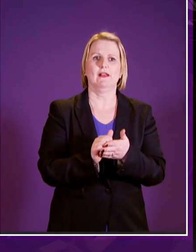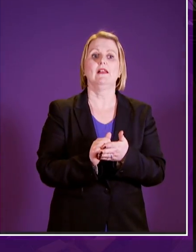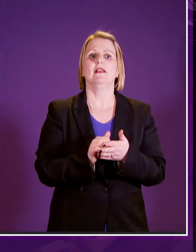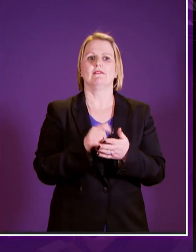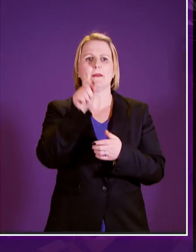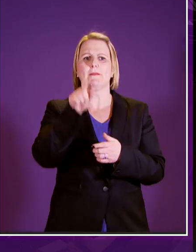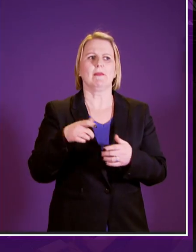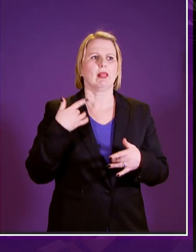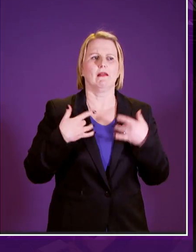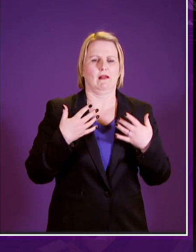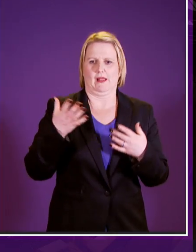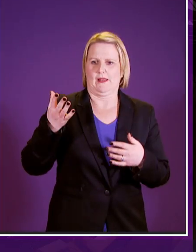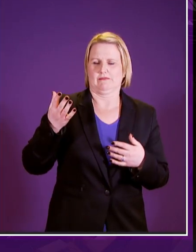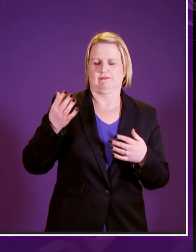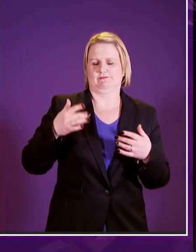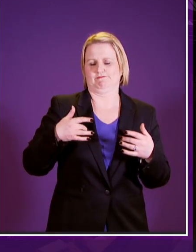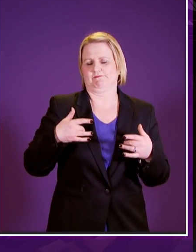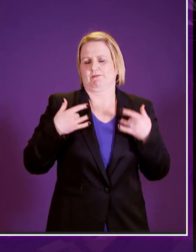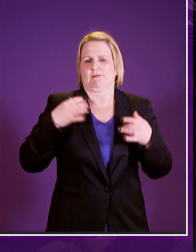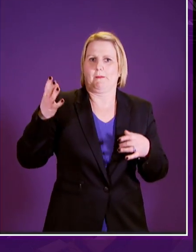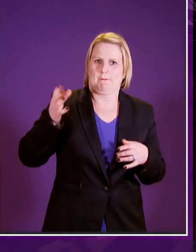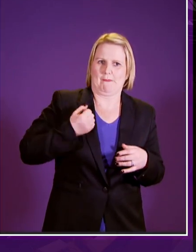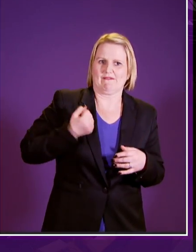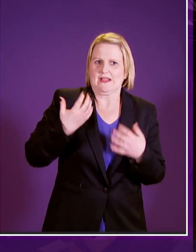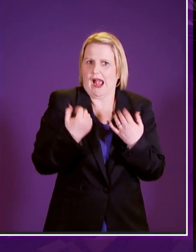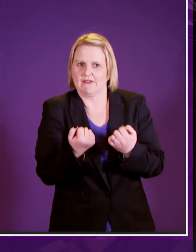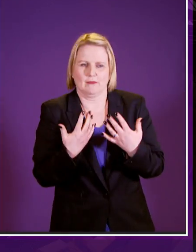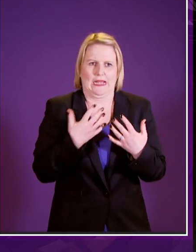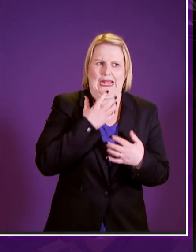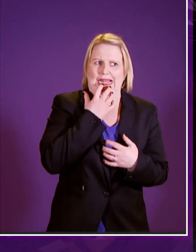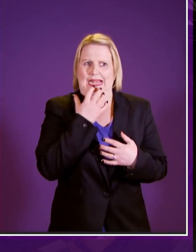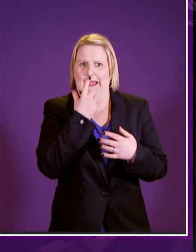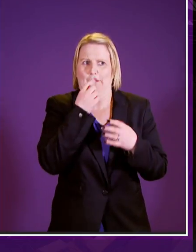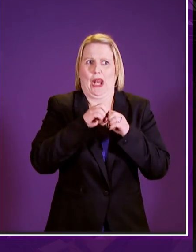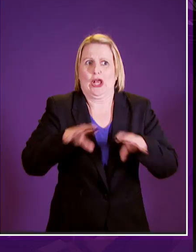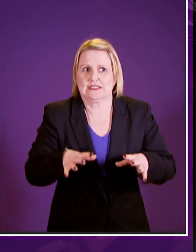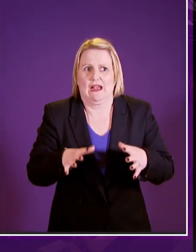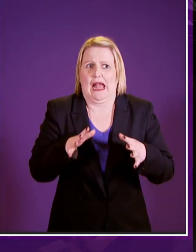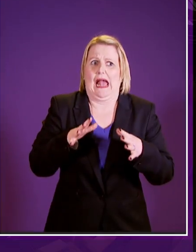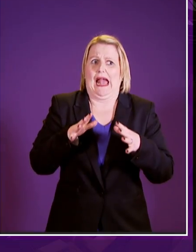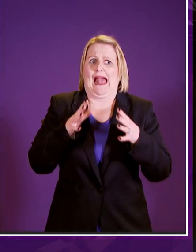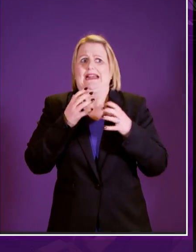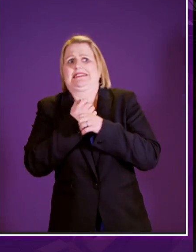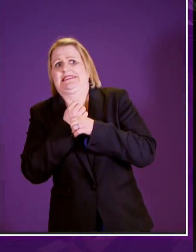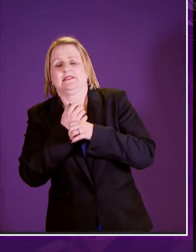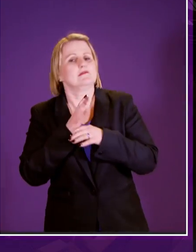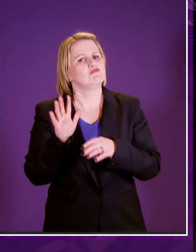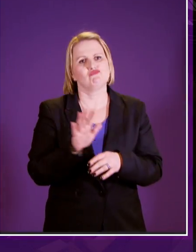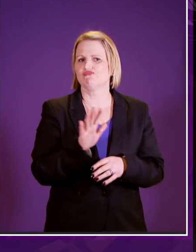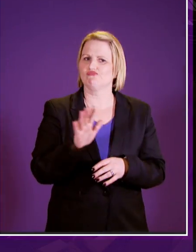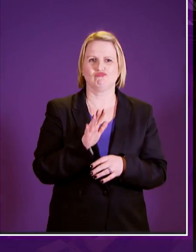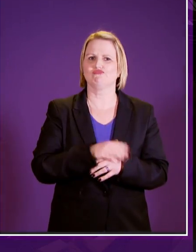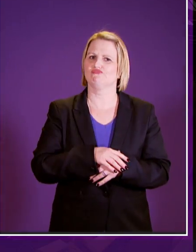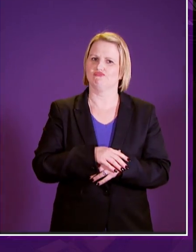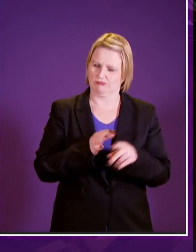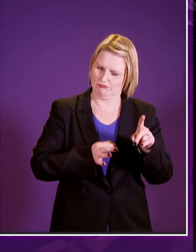won't act as a barrier to pursuing your right to challenge the decisions that affect you a significant improvement on the